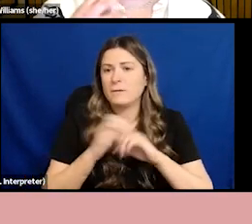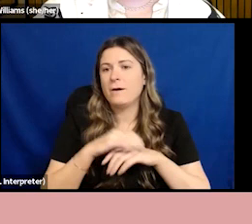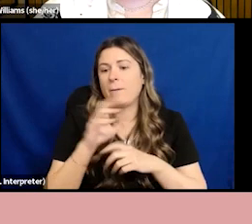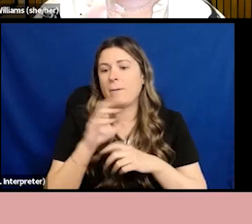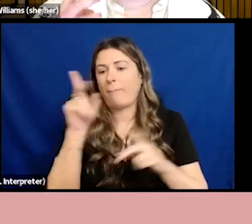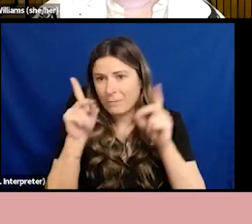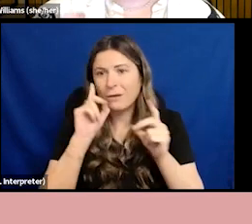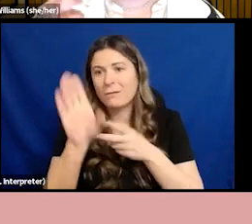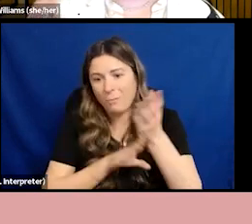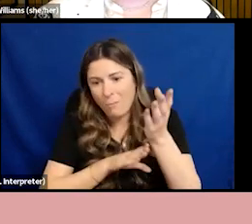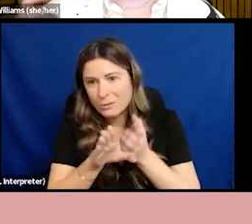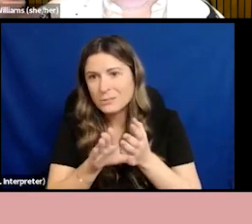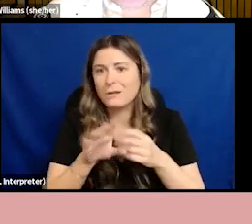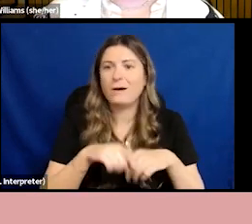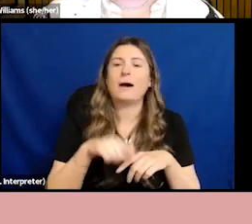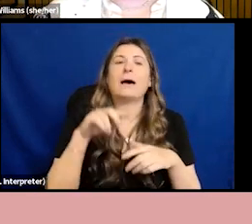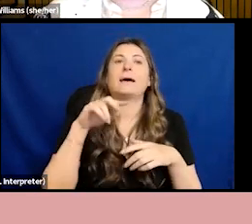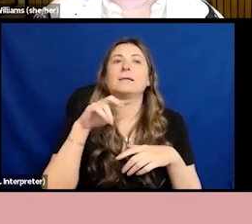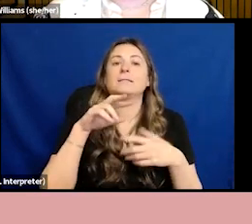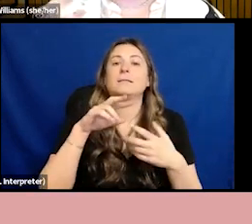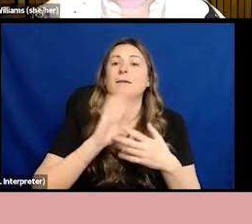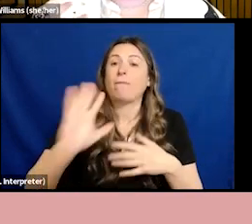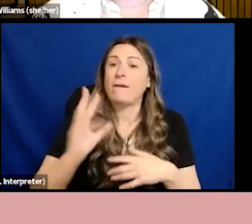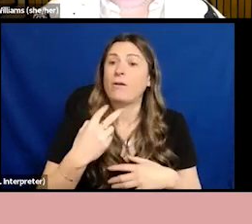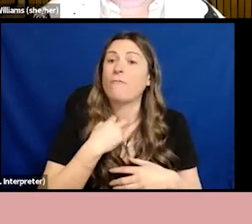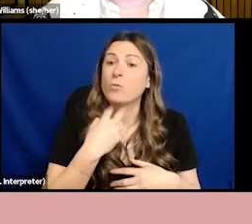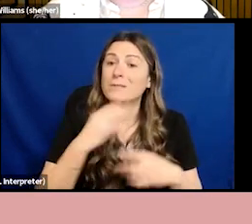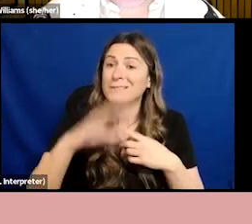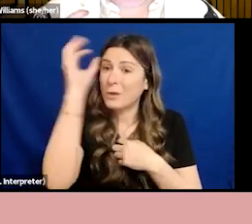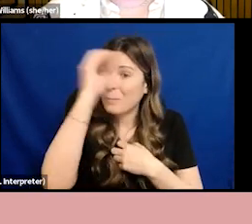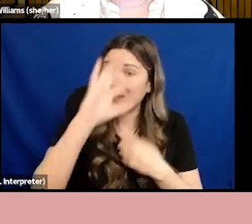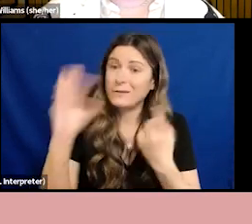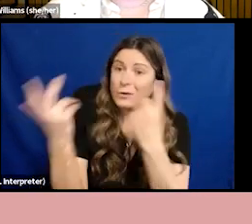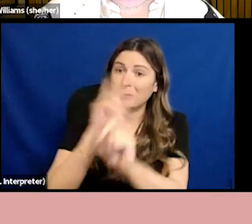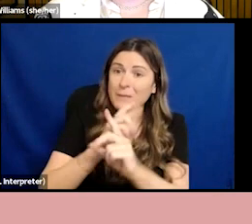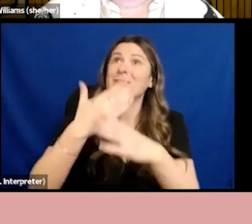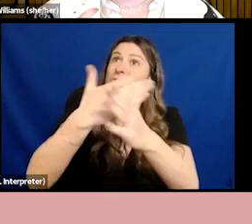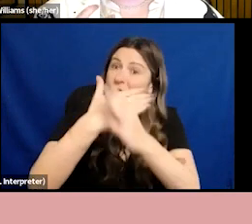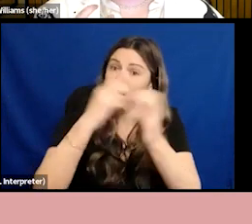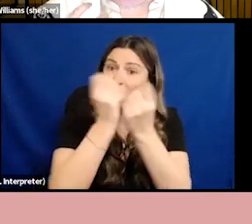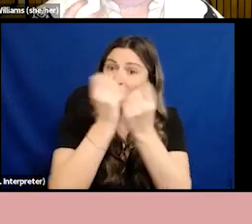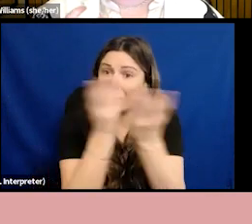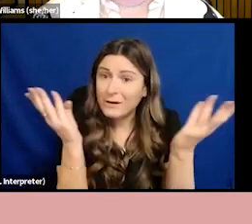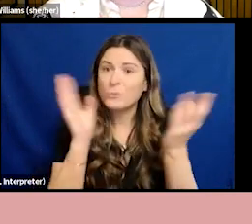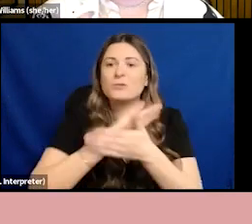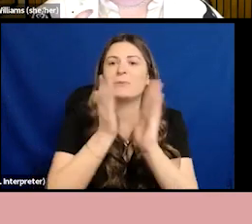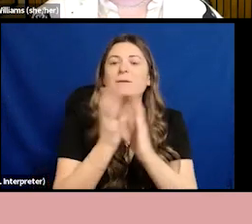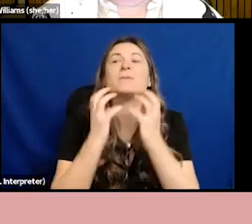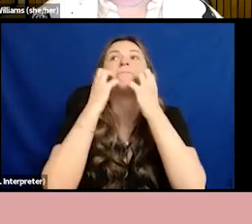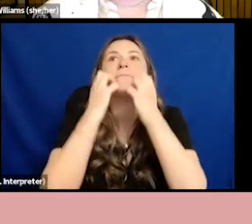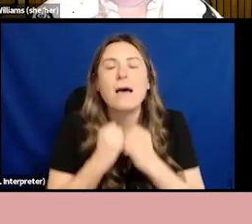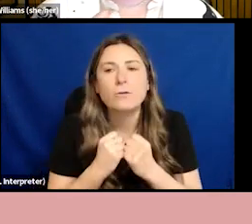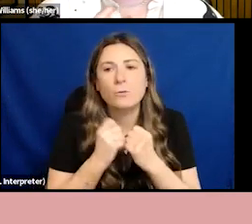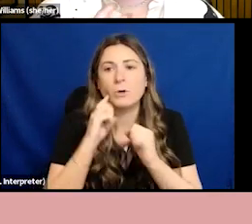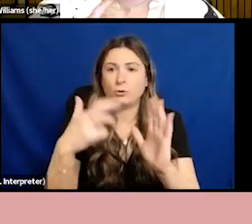which makes the business more valuable. I think we all know what it's like to be junior in a business and we feel scared and